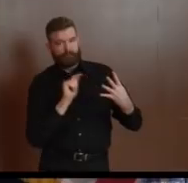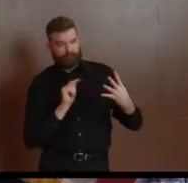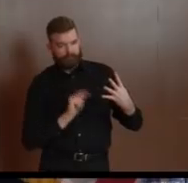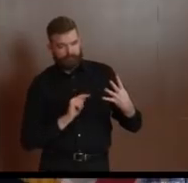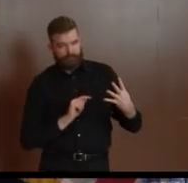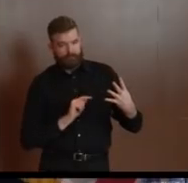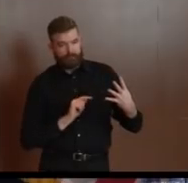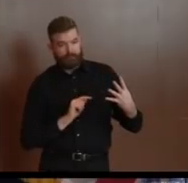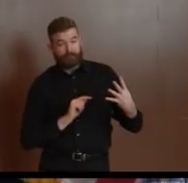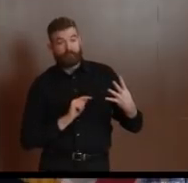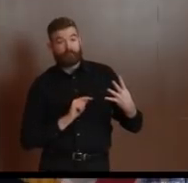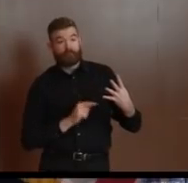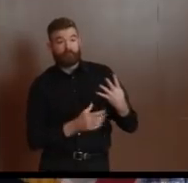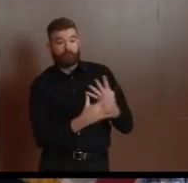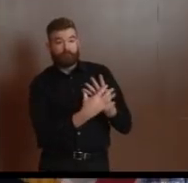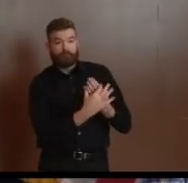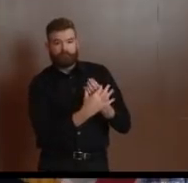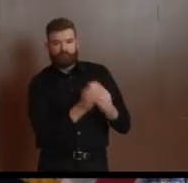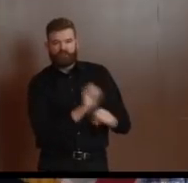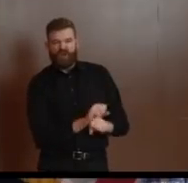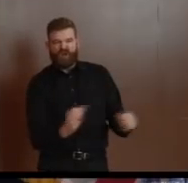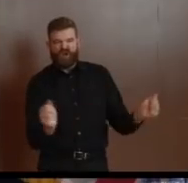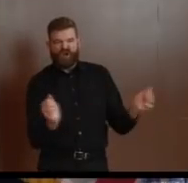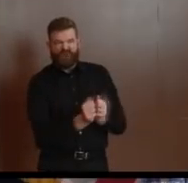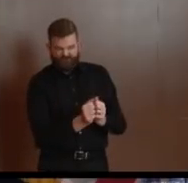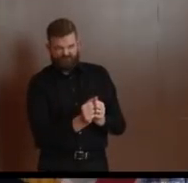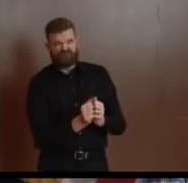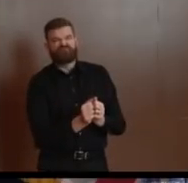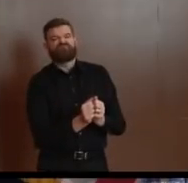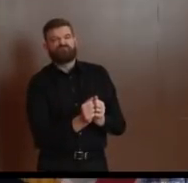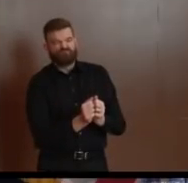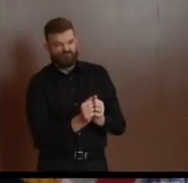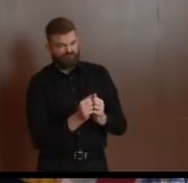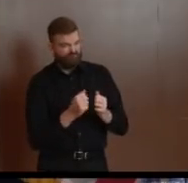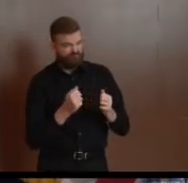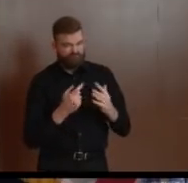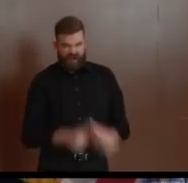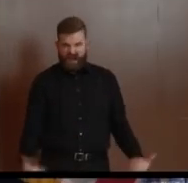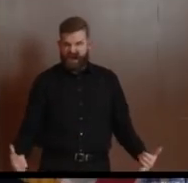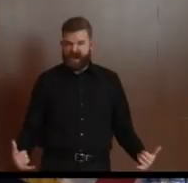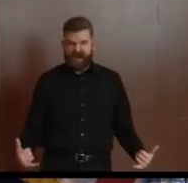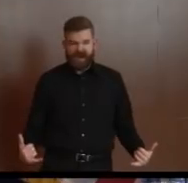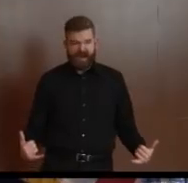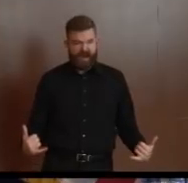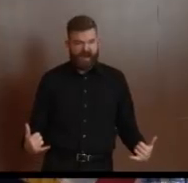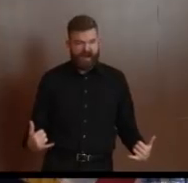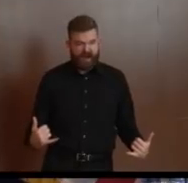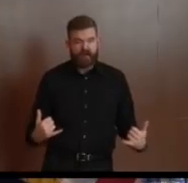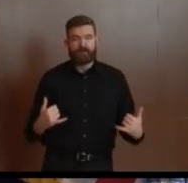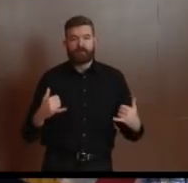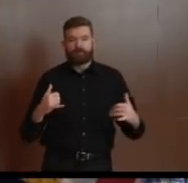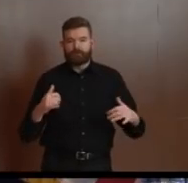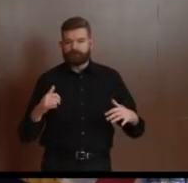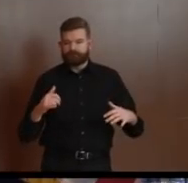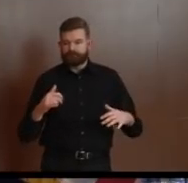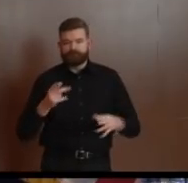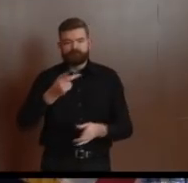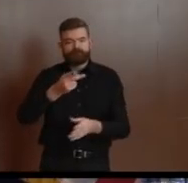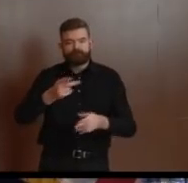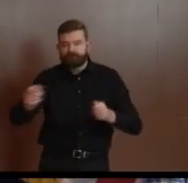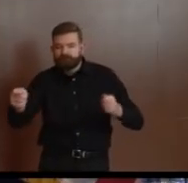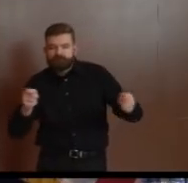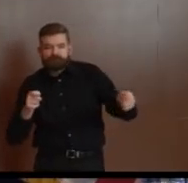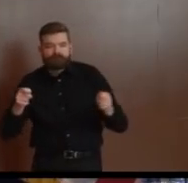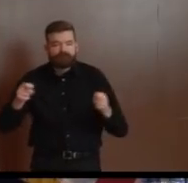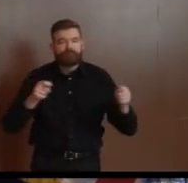to I believe this is immediate – to manage our PPE supplies. OEM at The Rock, where I'm